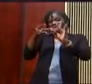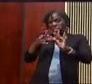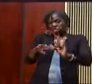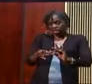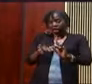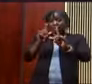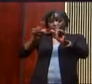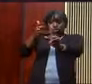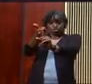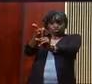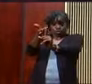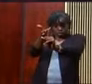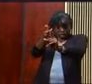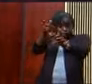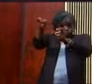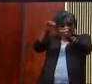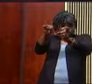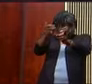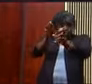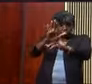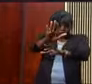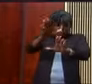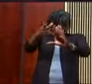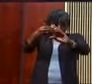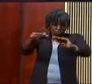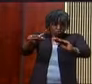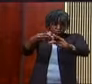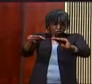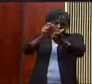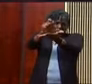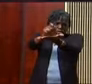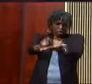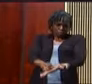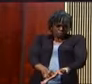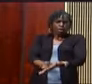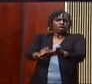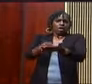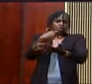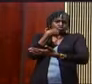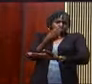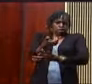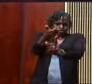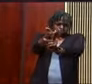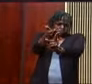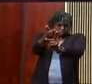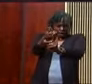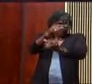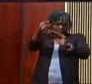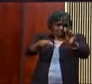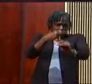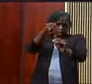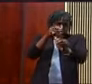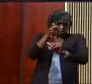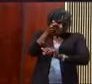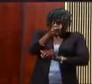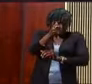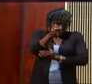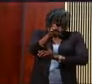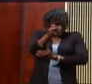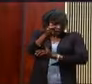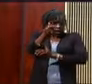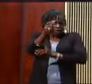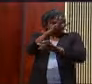But when you control your narrative and the stories told to you about you affirm the God